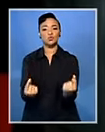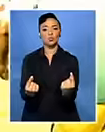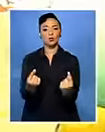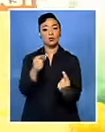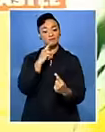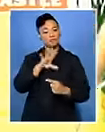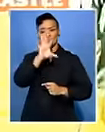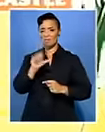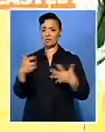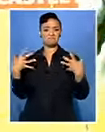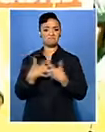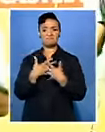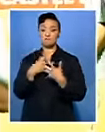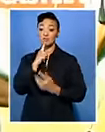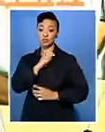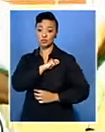African needs.